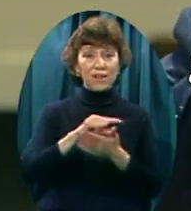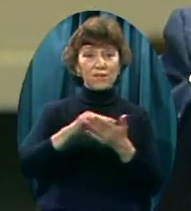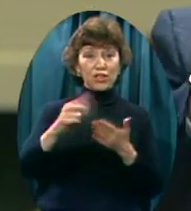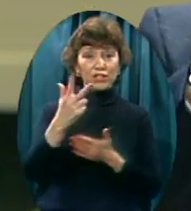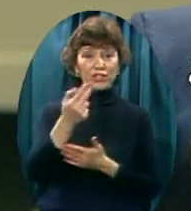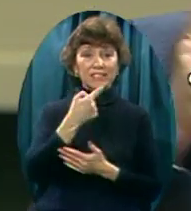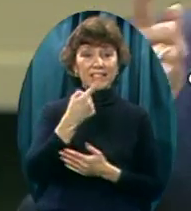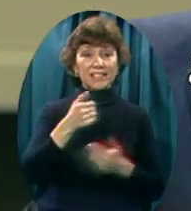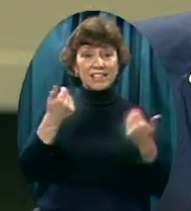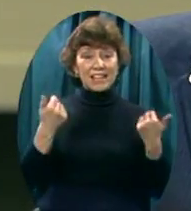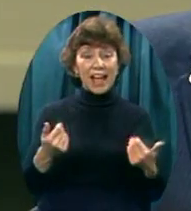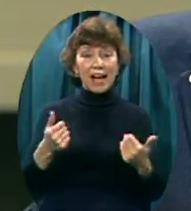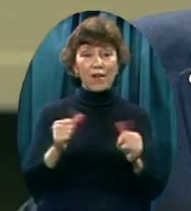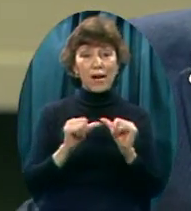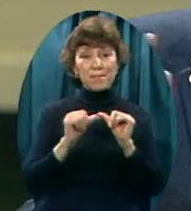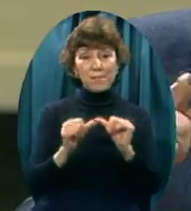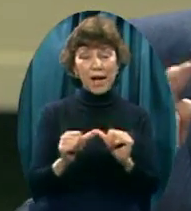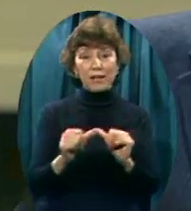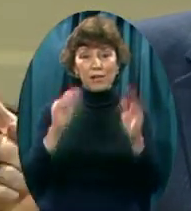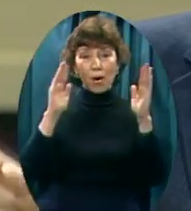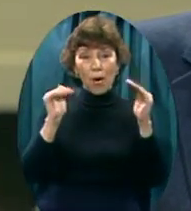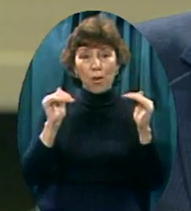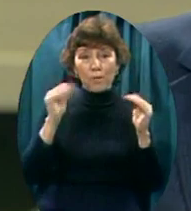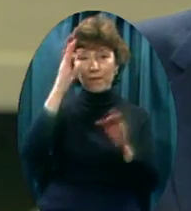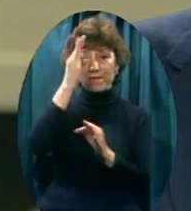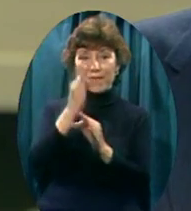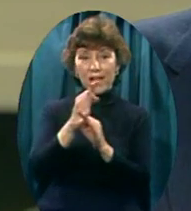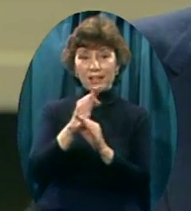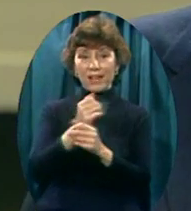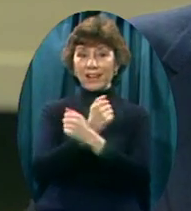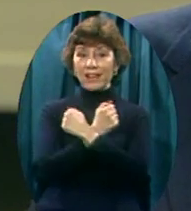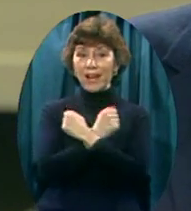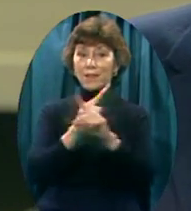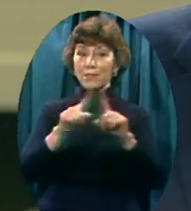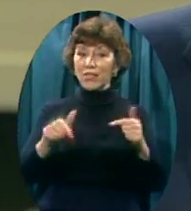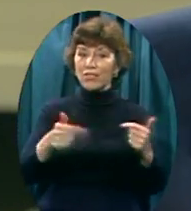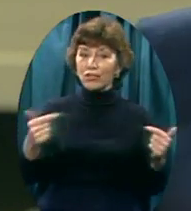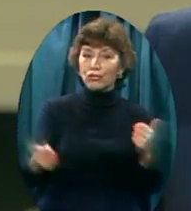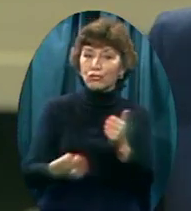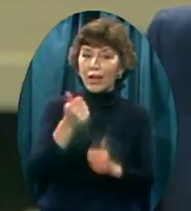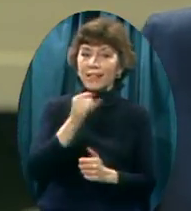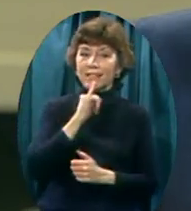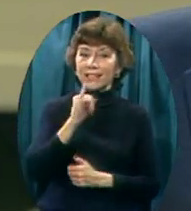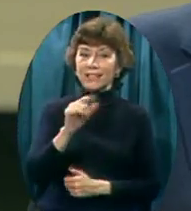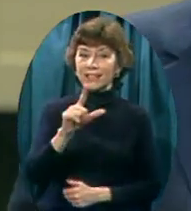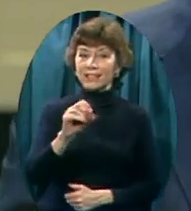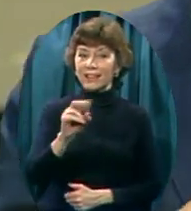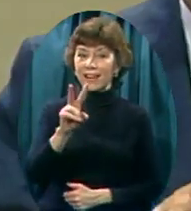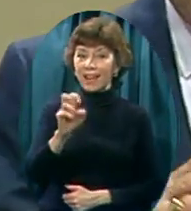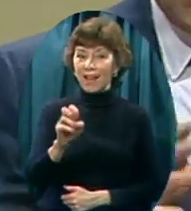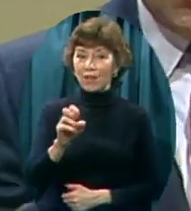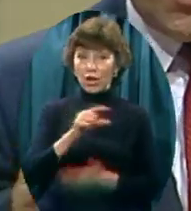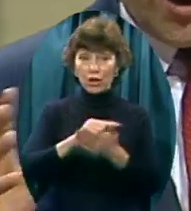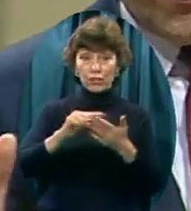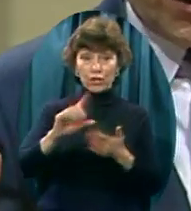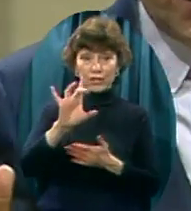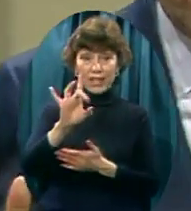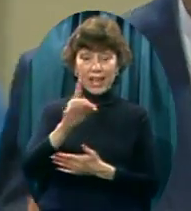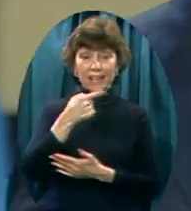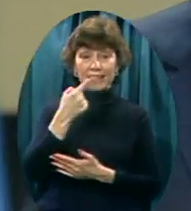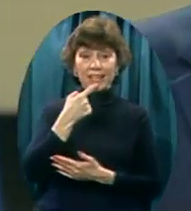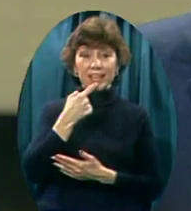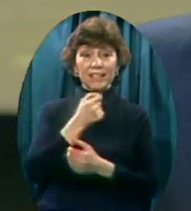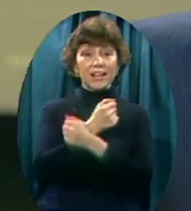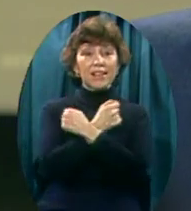abideth Faith, hope, and love But the greatest Of these is love Verse 8 says That love Never